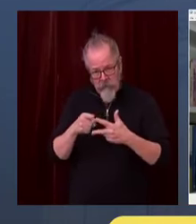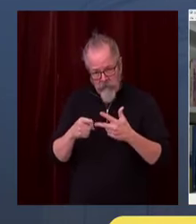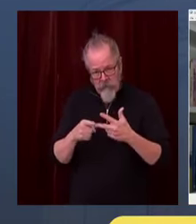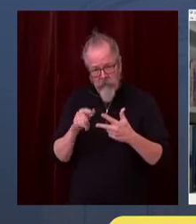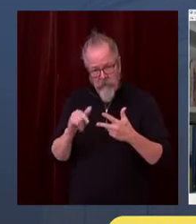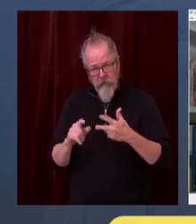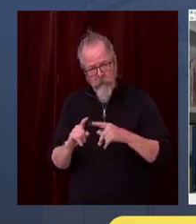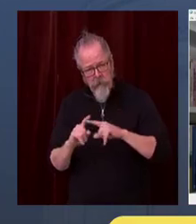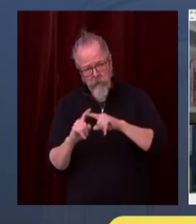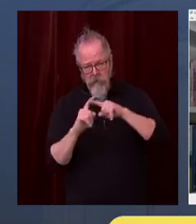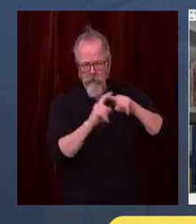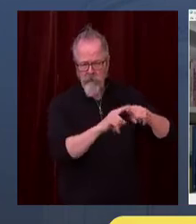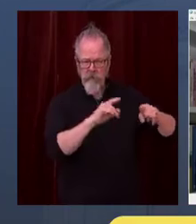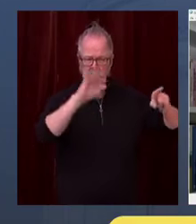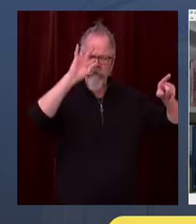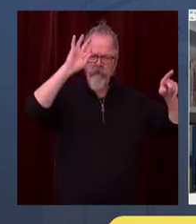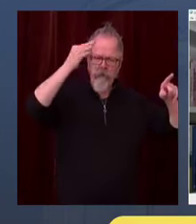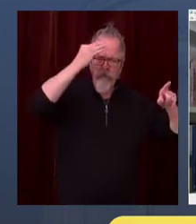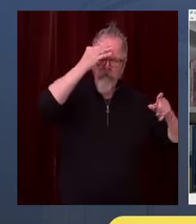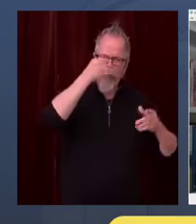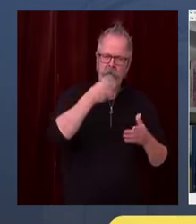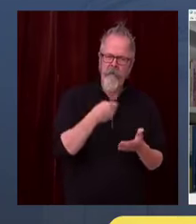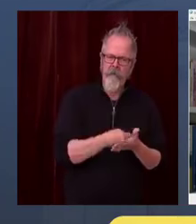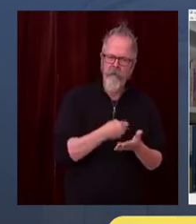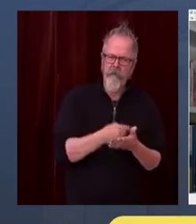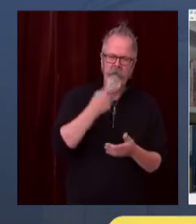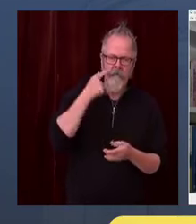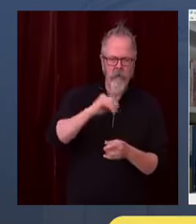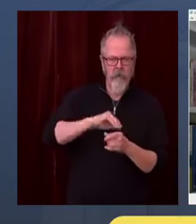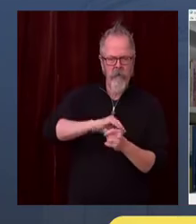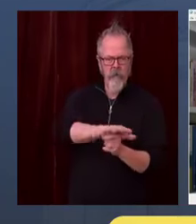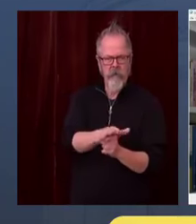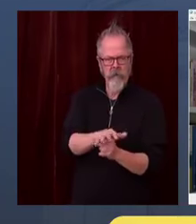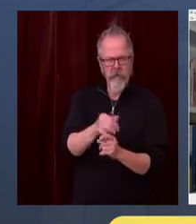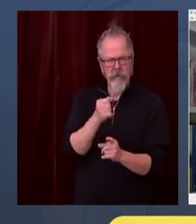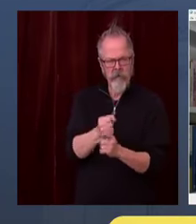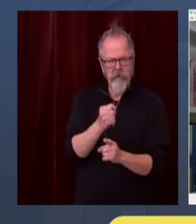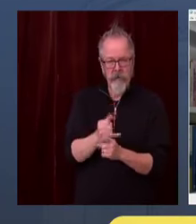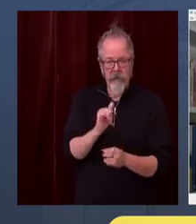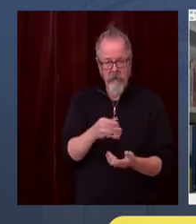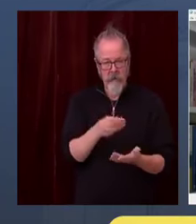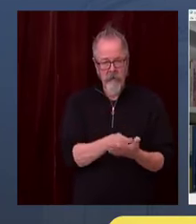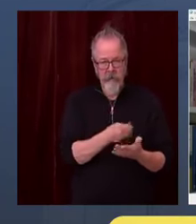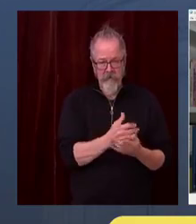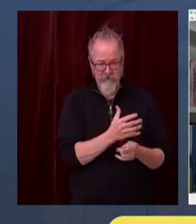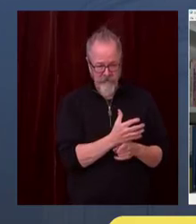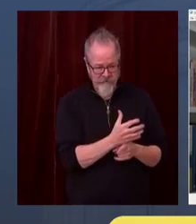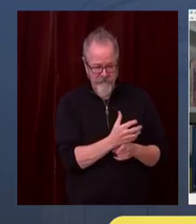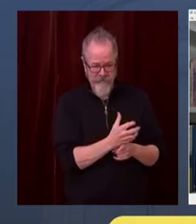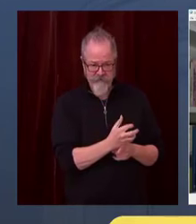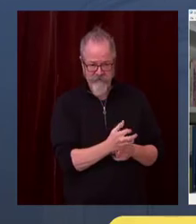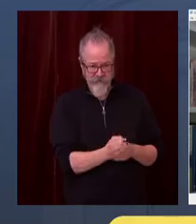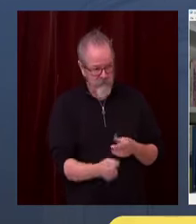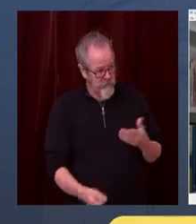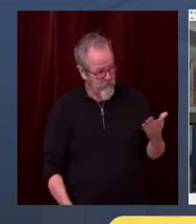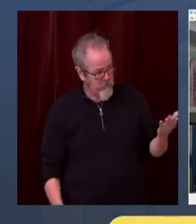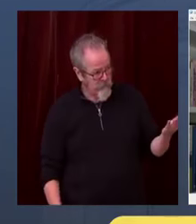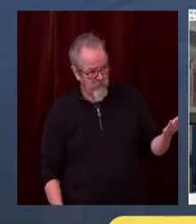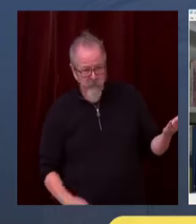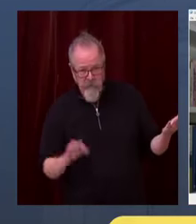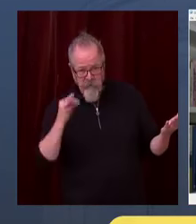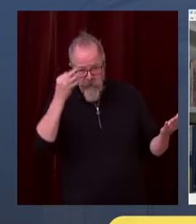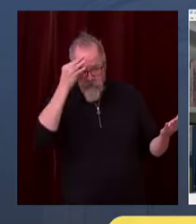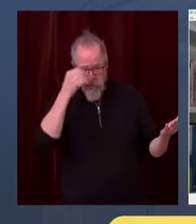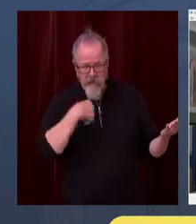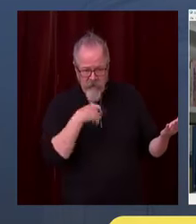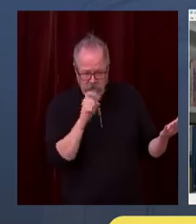replacement and paycheck protection, for rental assistance and food security, for child care and behavioral health supports, and, of